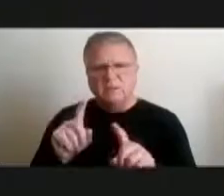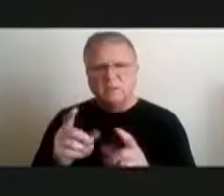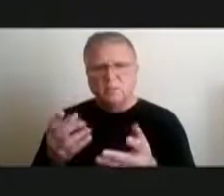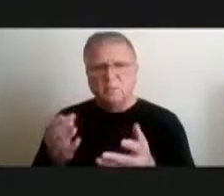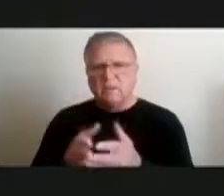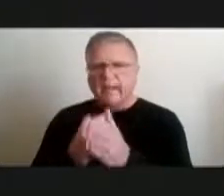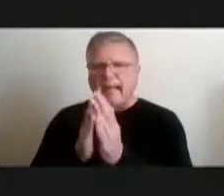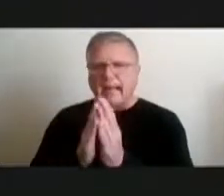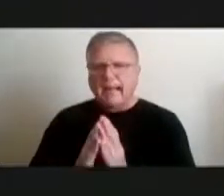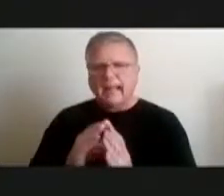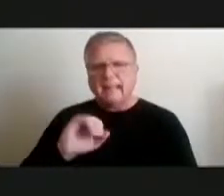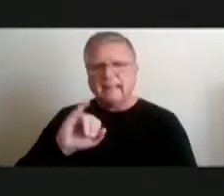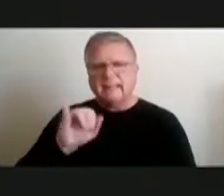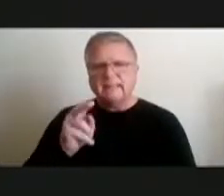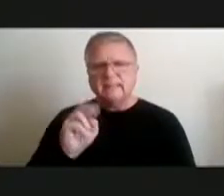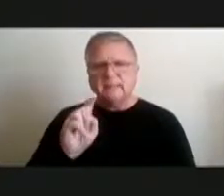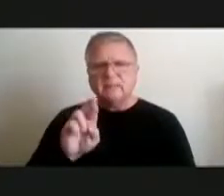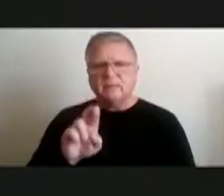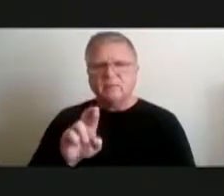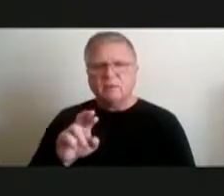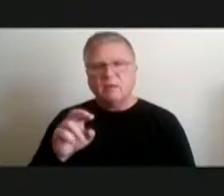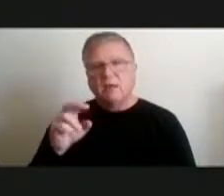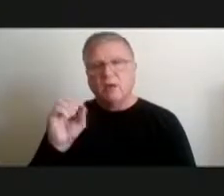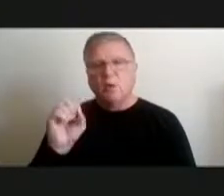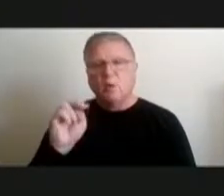the one tax pgh is going